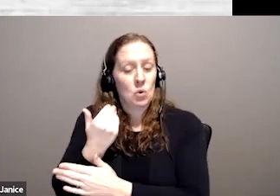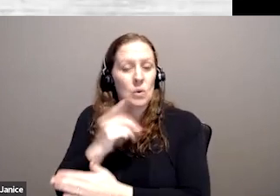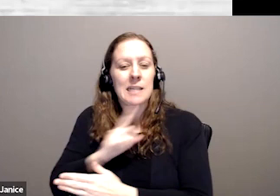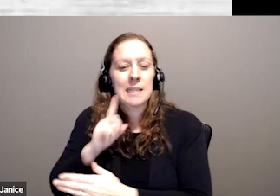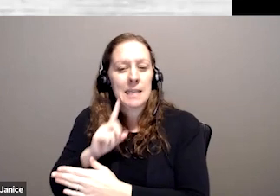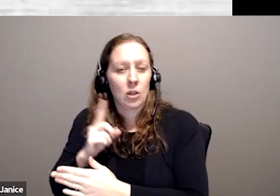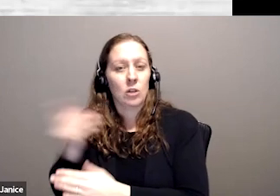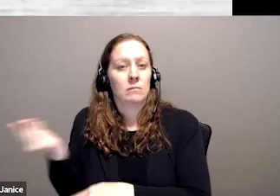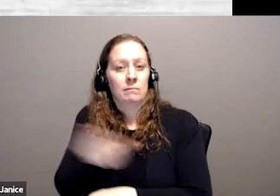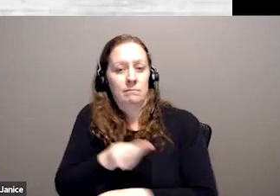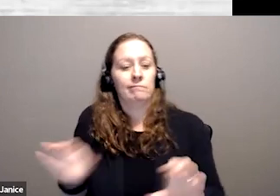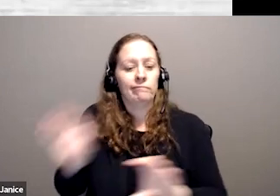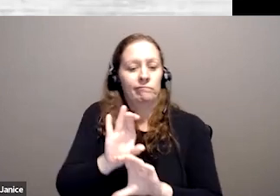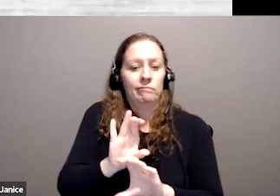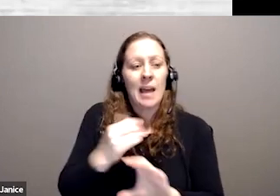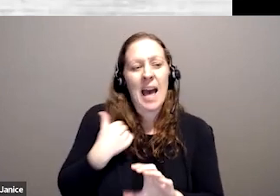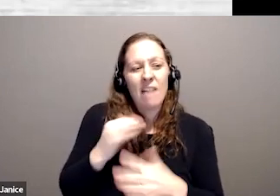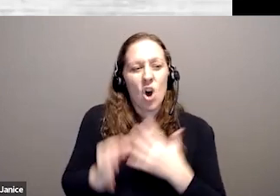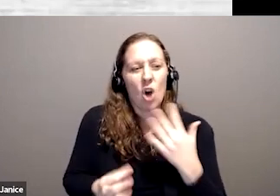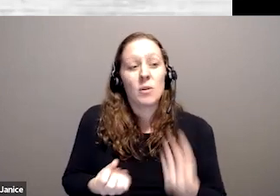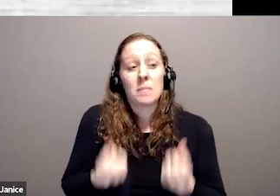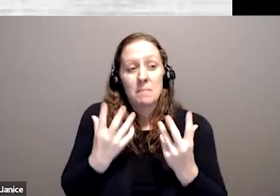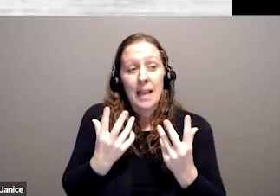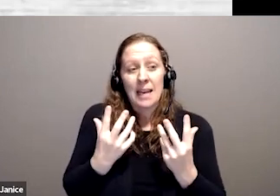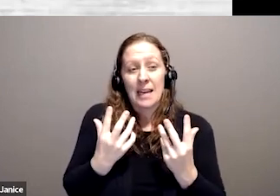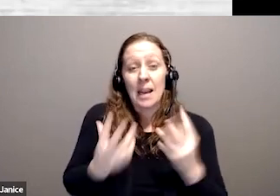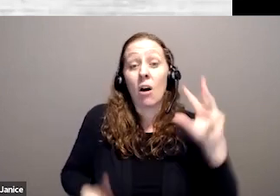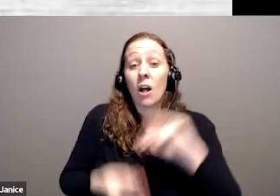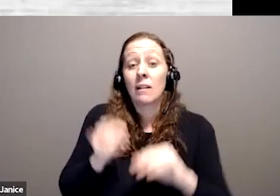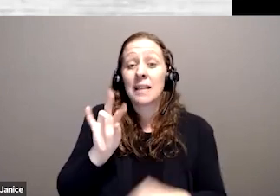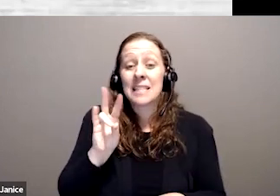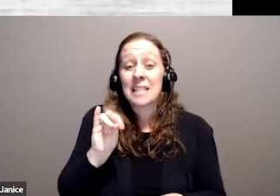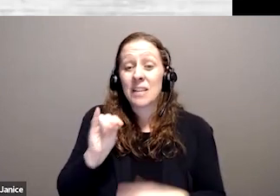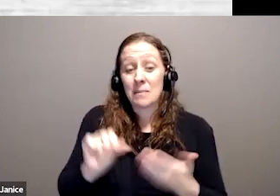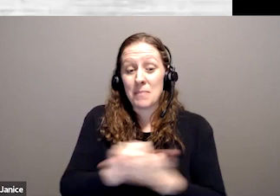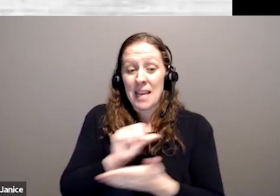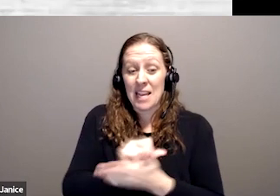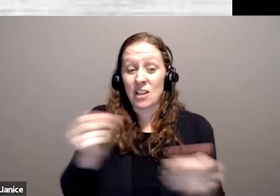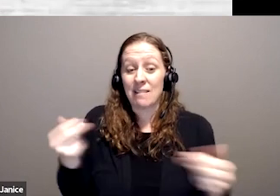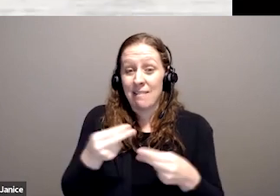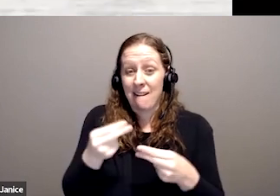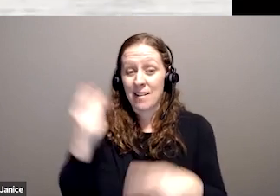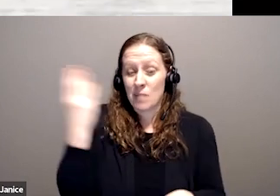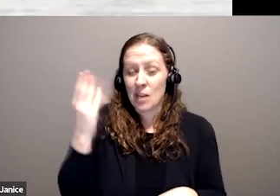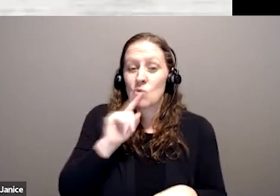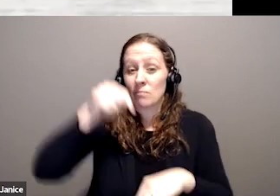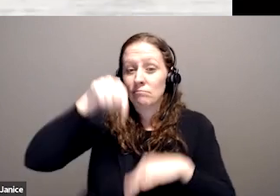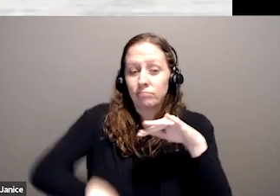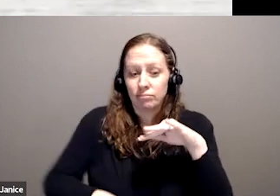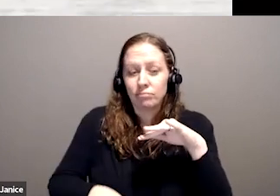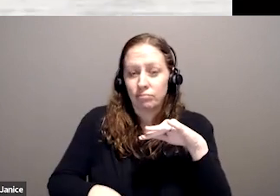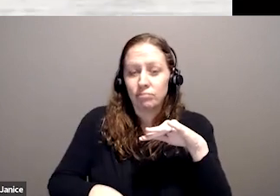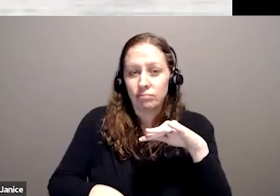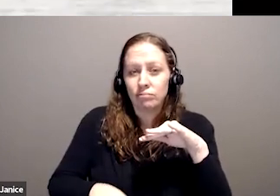We have several options and please read through our 70 page slides presentation that goes into this in great detail